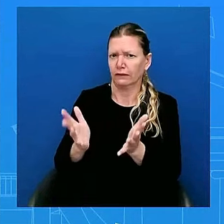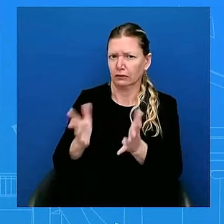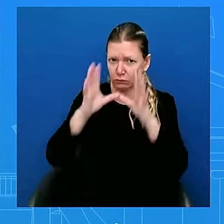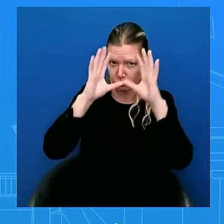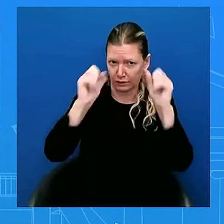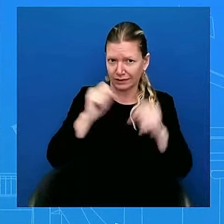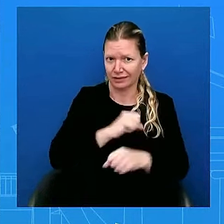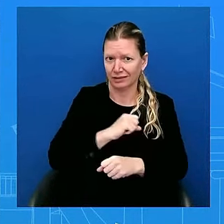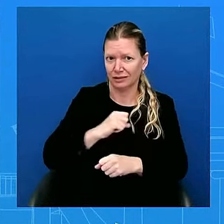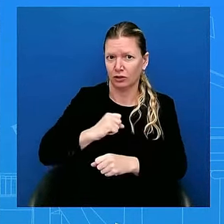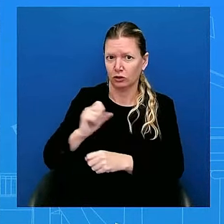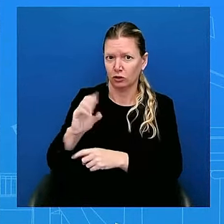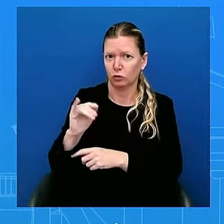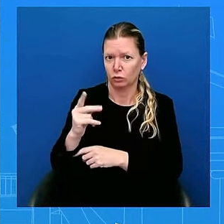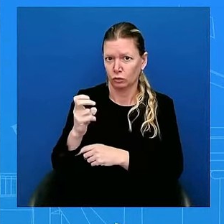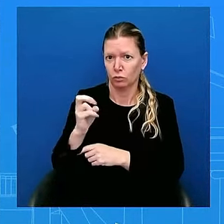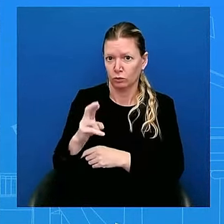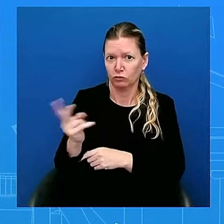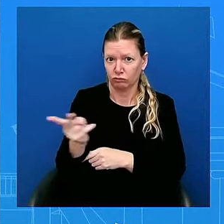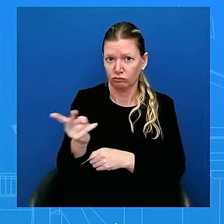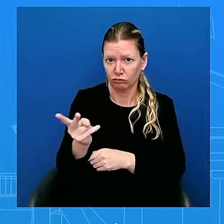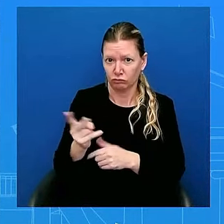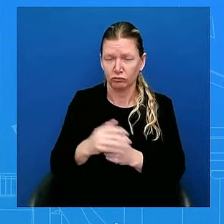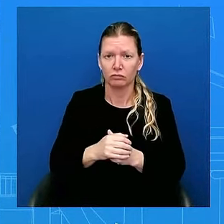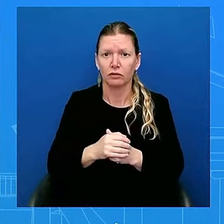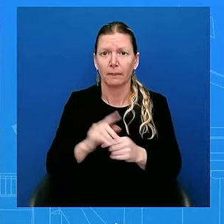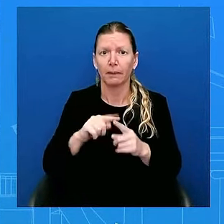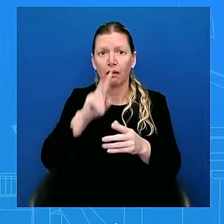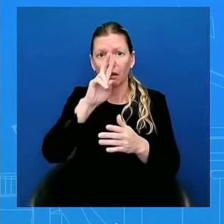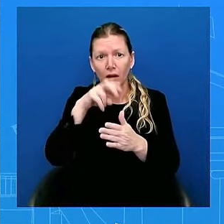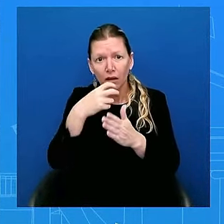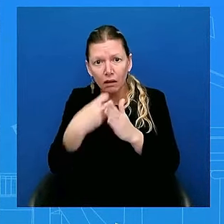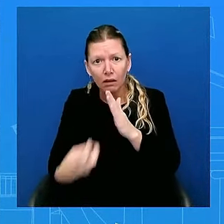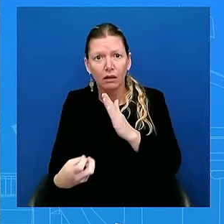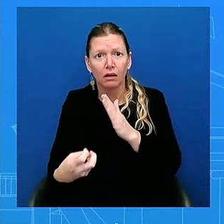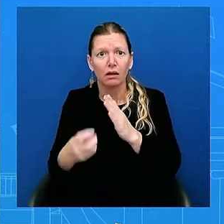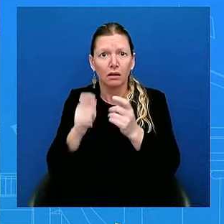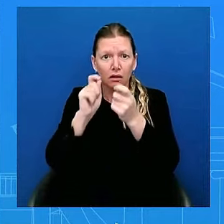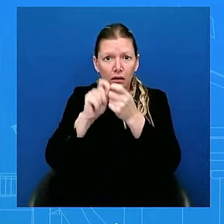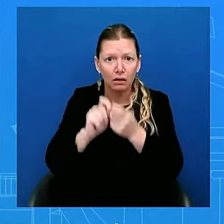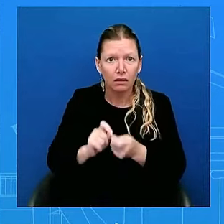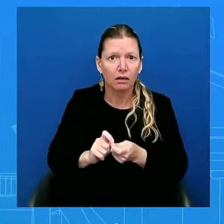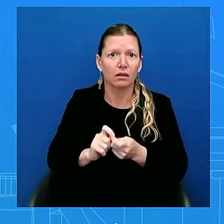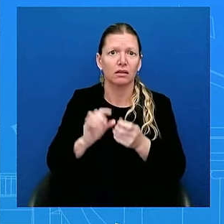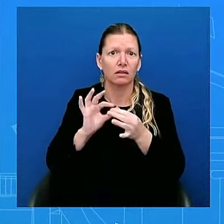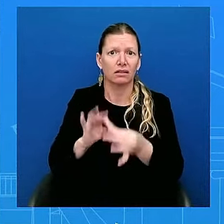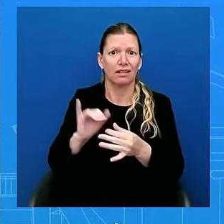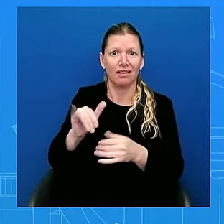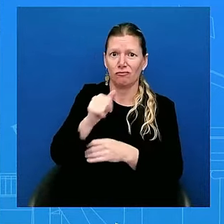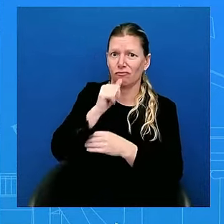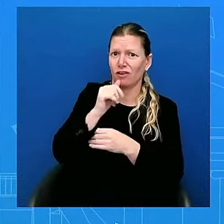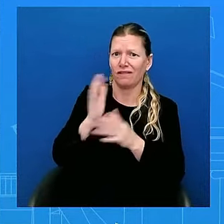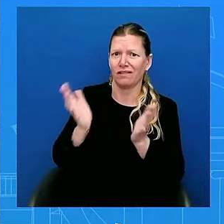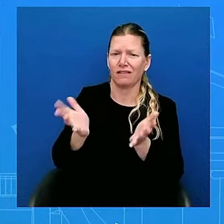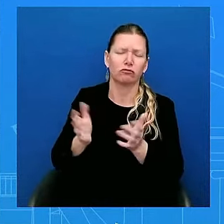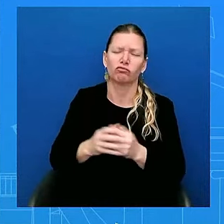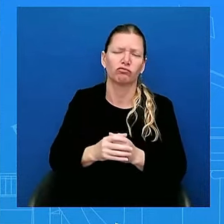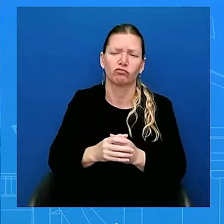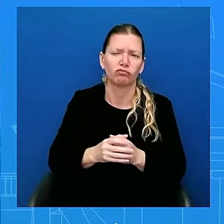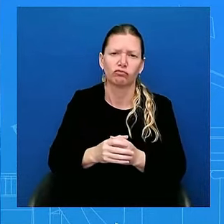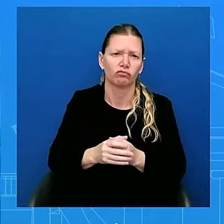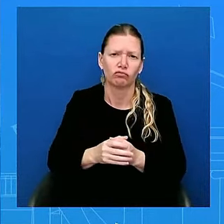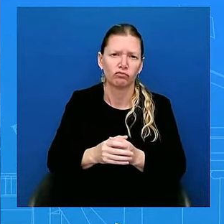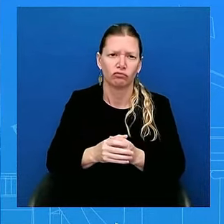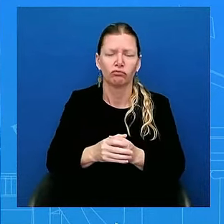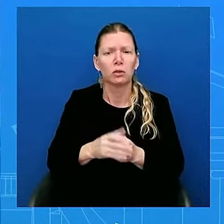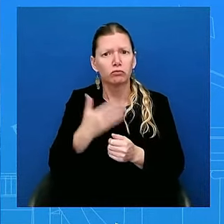And I'm not going to go into their private conversation. I'm not going to go into particulars. But it was a good conversation. But you said it was a very